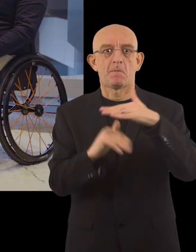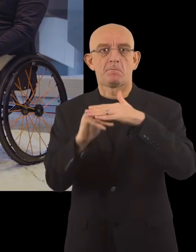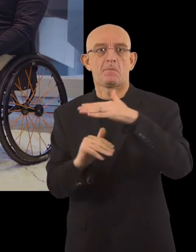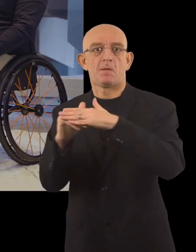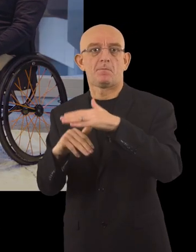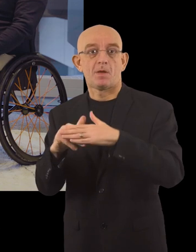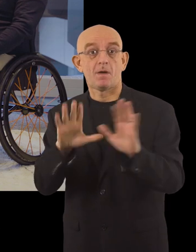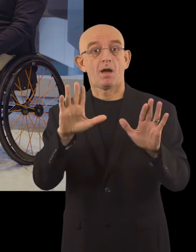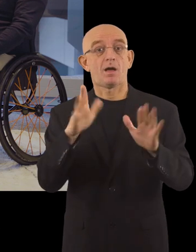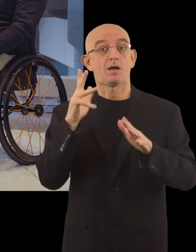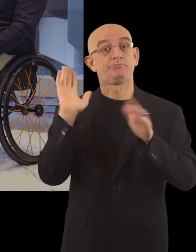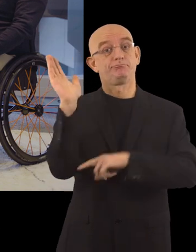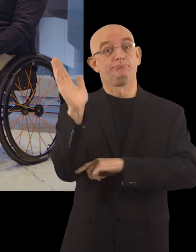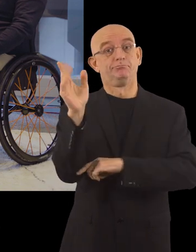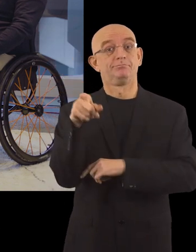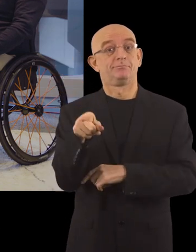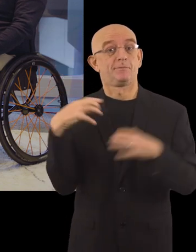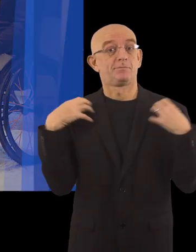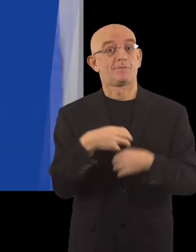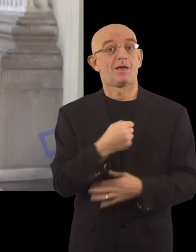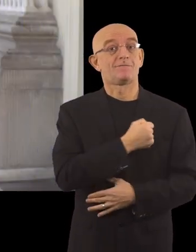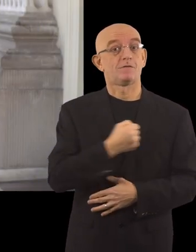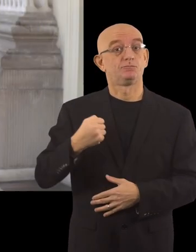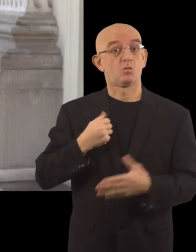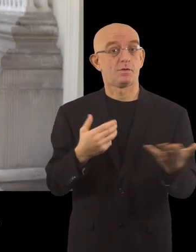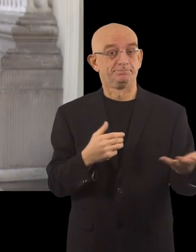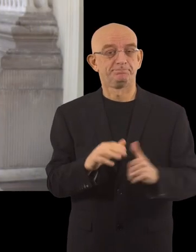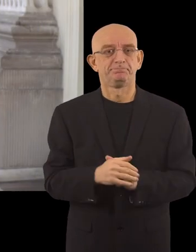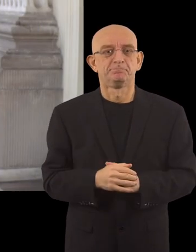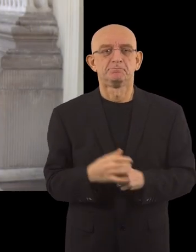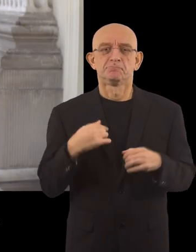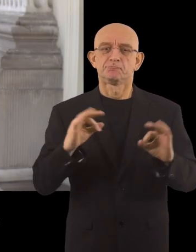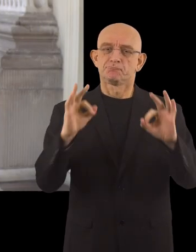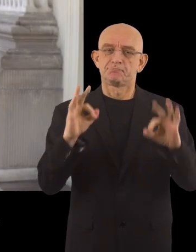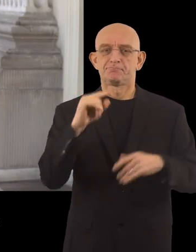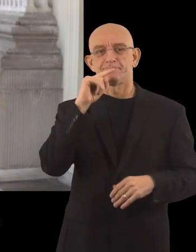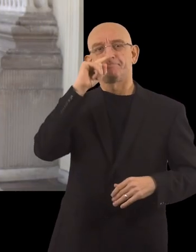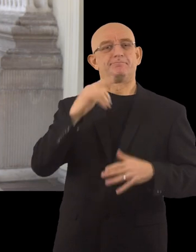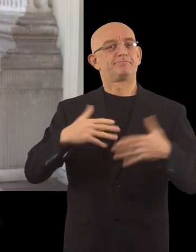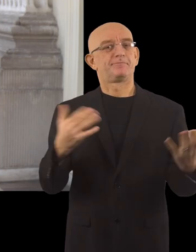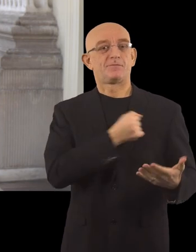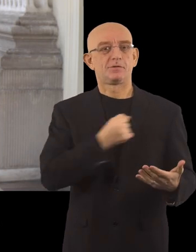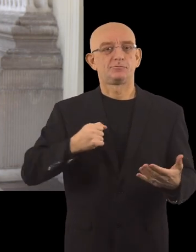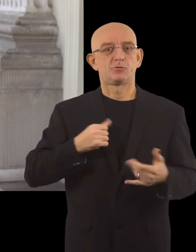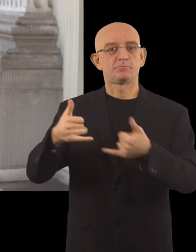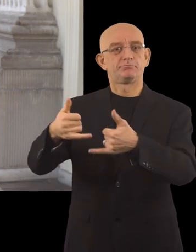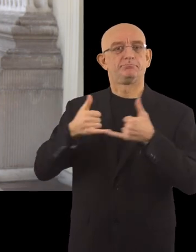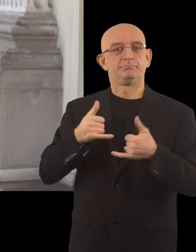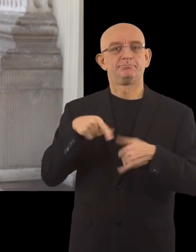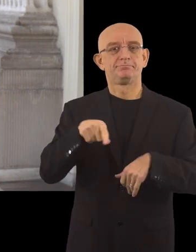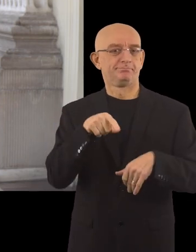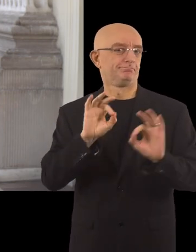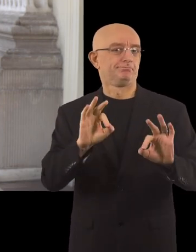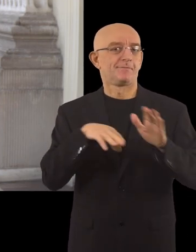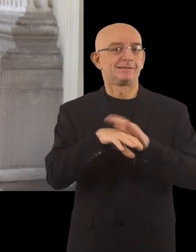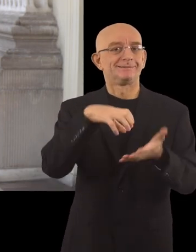hear. Well, here to react is the mayor of Warsaw. I am very equity, too, Warsaw earned the Excess City Award